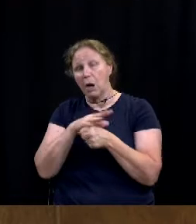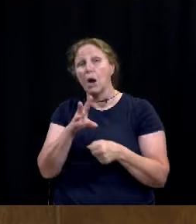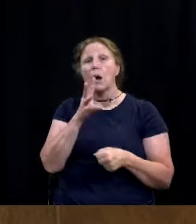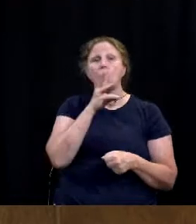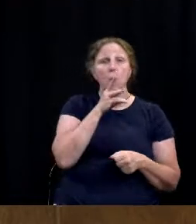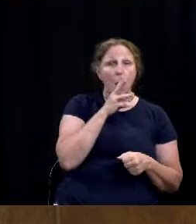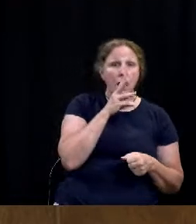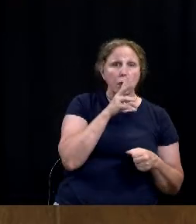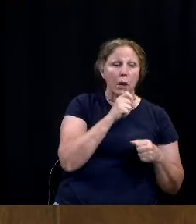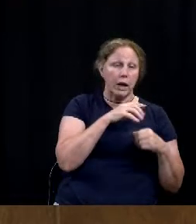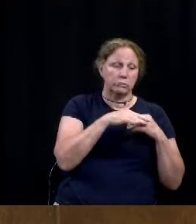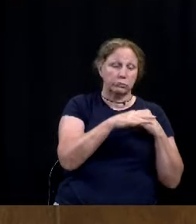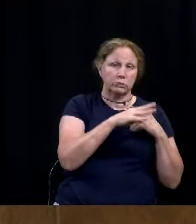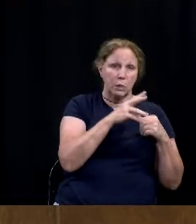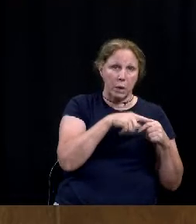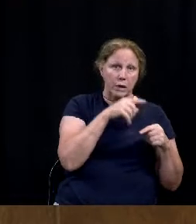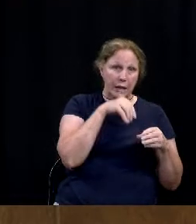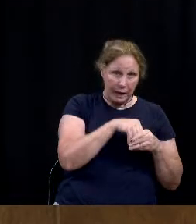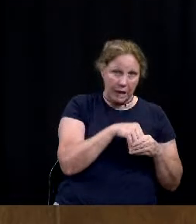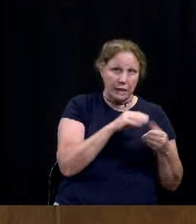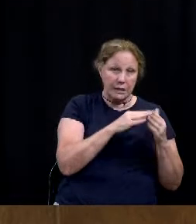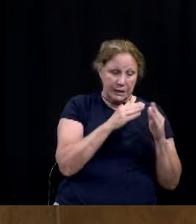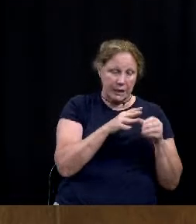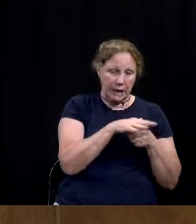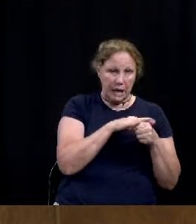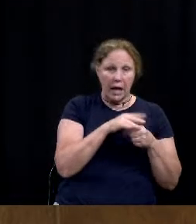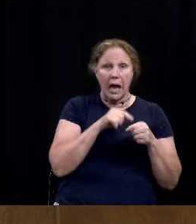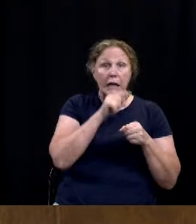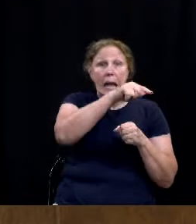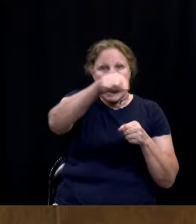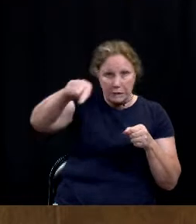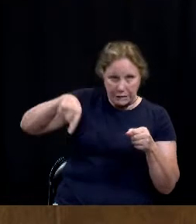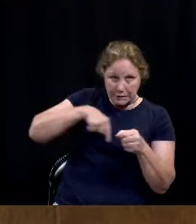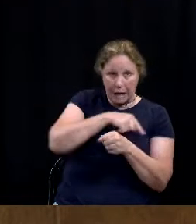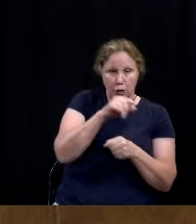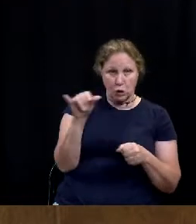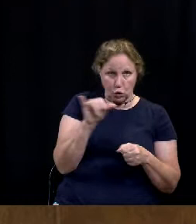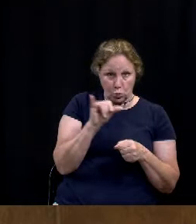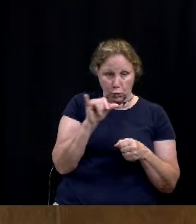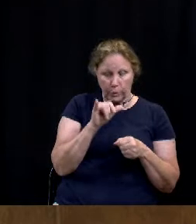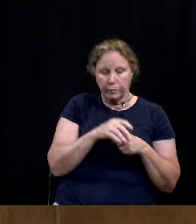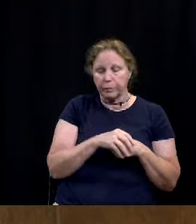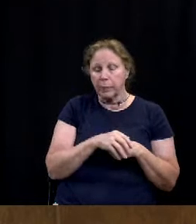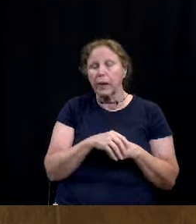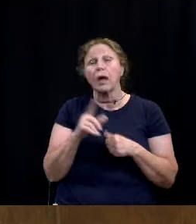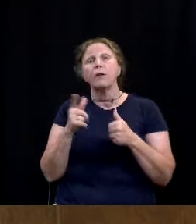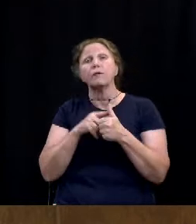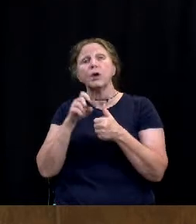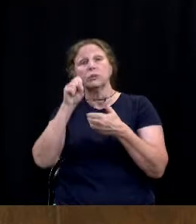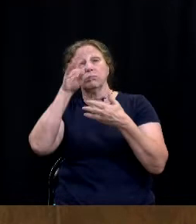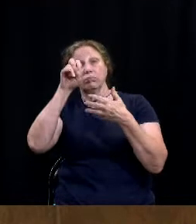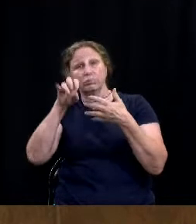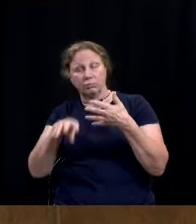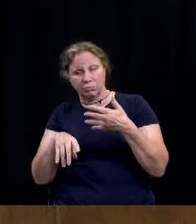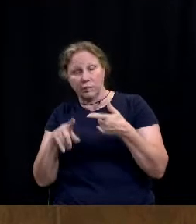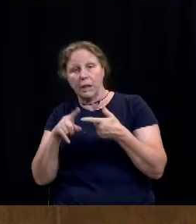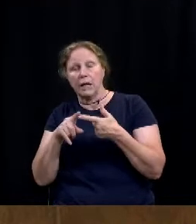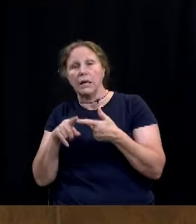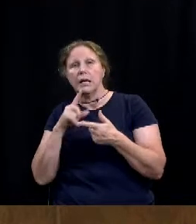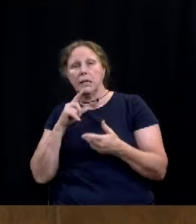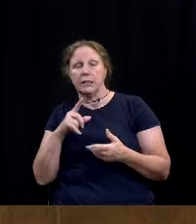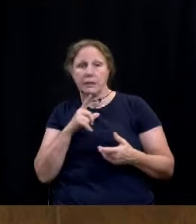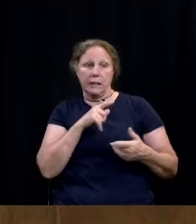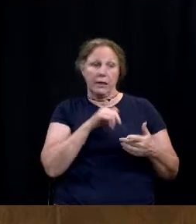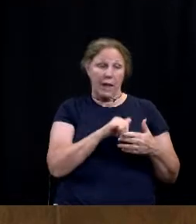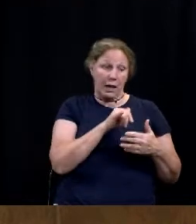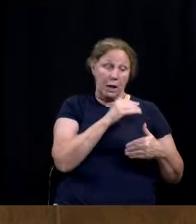impact fees within the city limits and the extraterritorial jurisdiction. First reading of the ordinance today is a culmination of a process